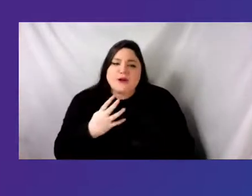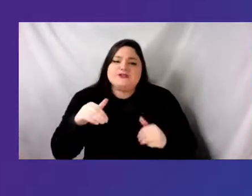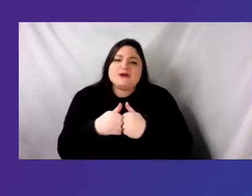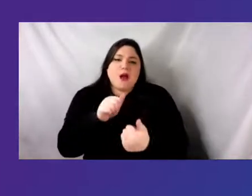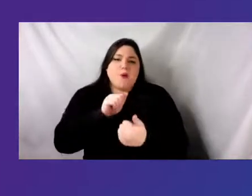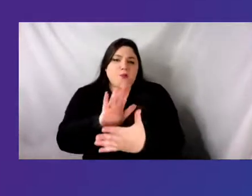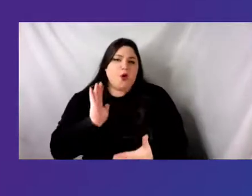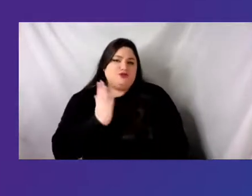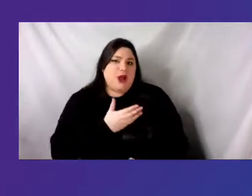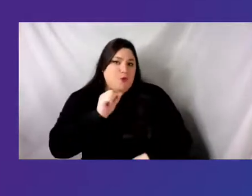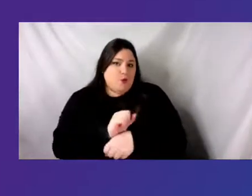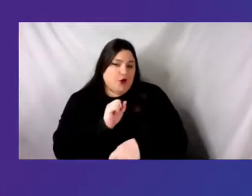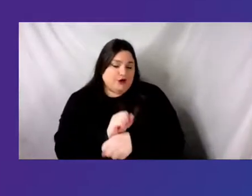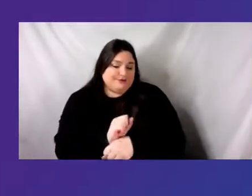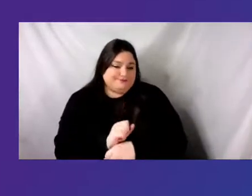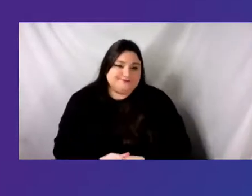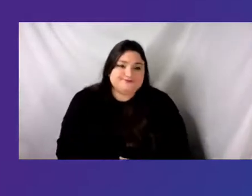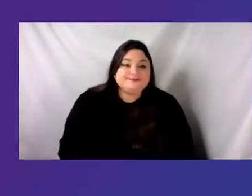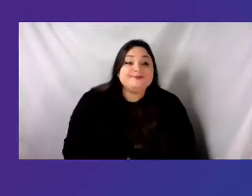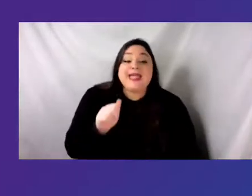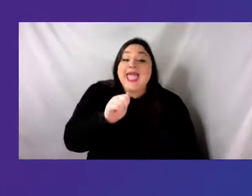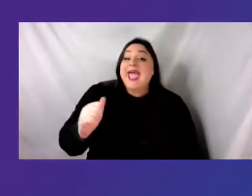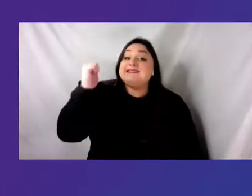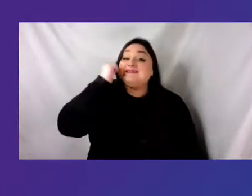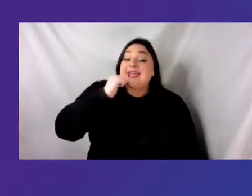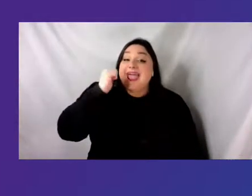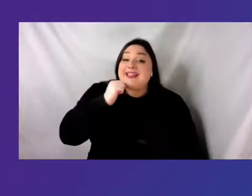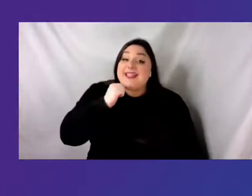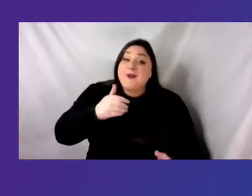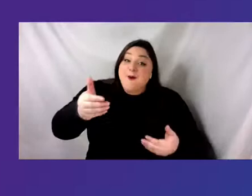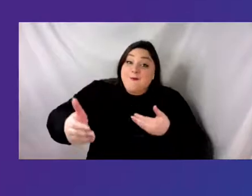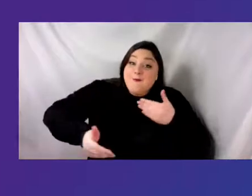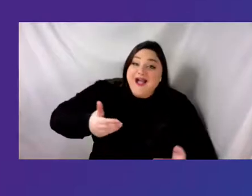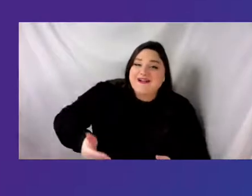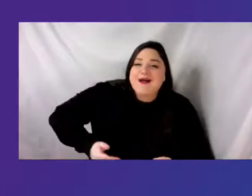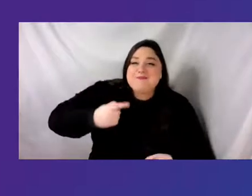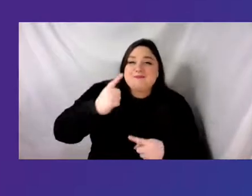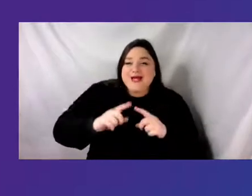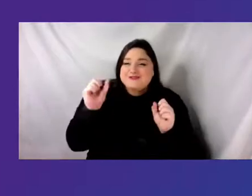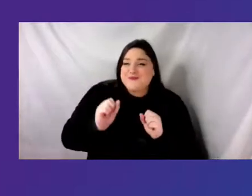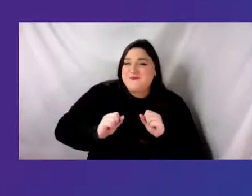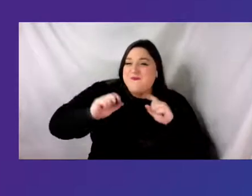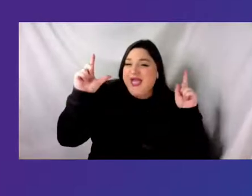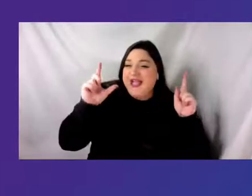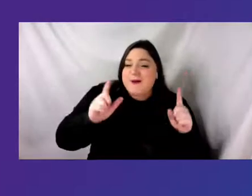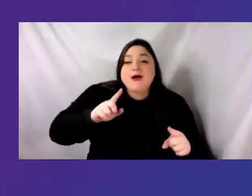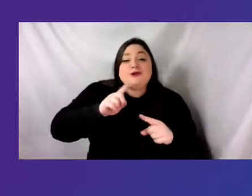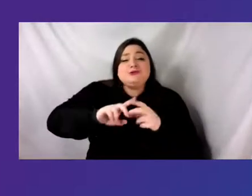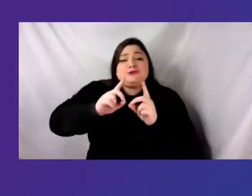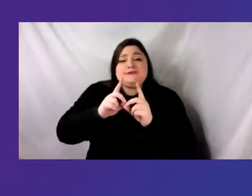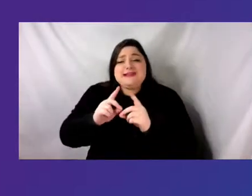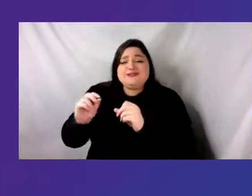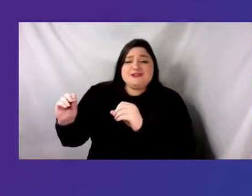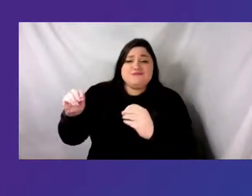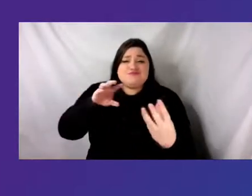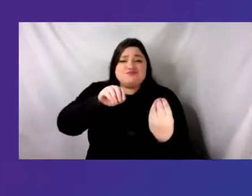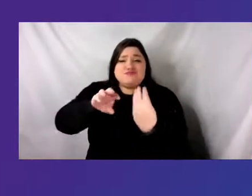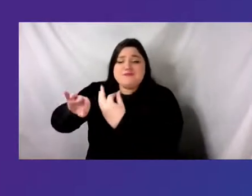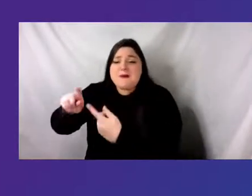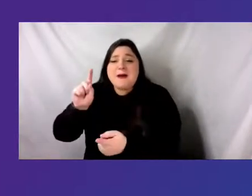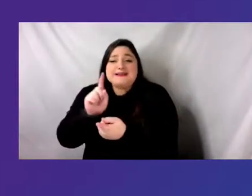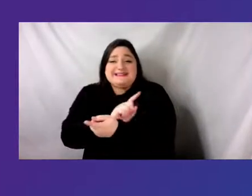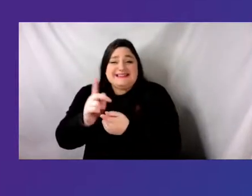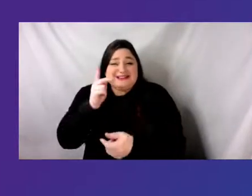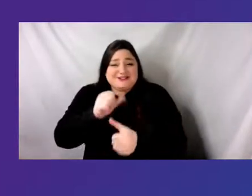a daily welcome and wake up where we can gather digitally to greet each other before going to our respective sessions